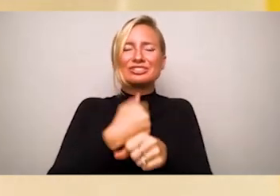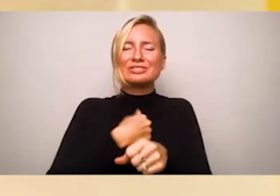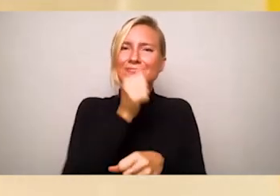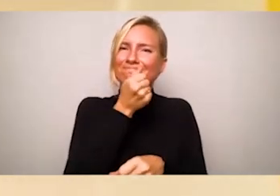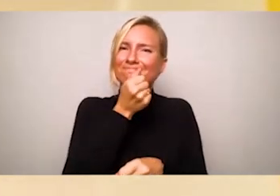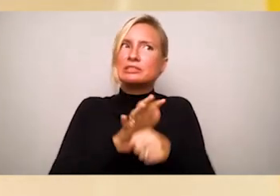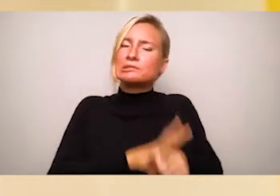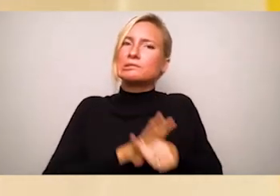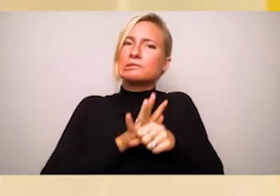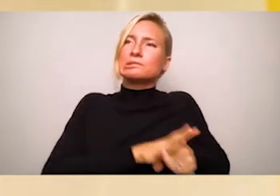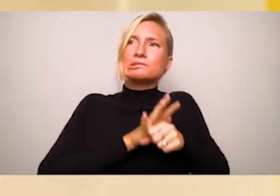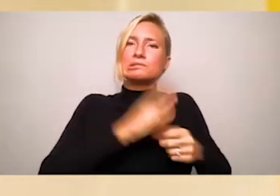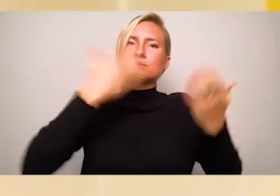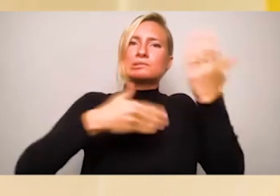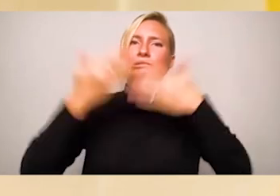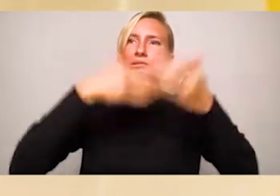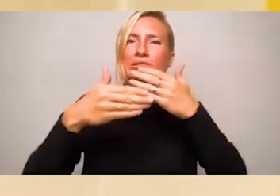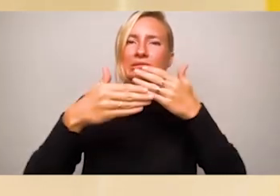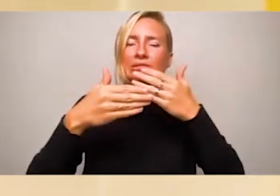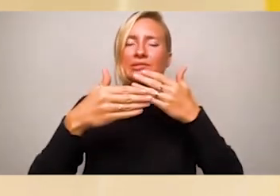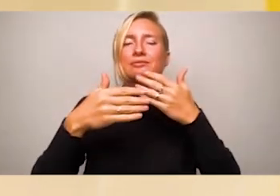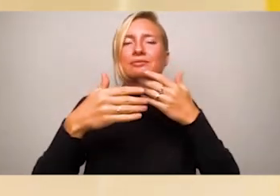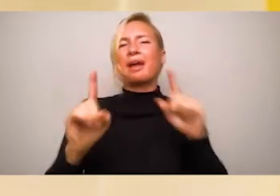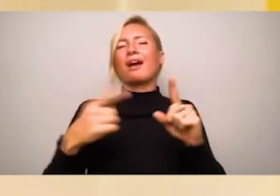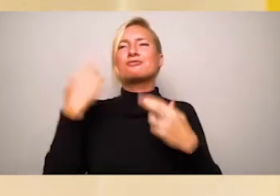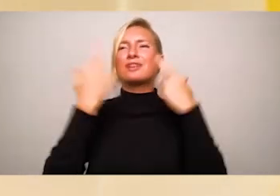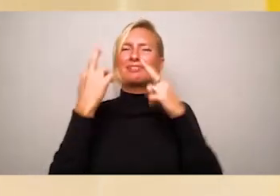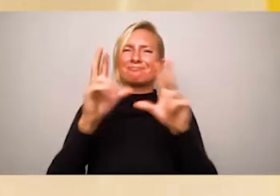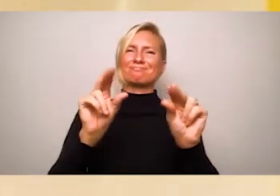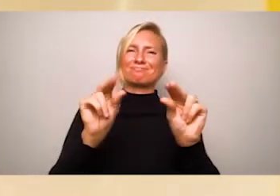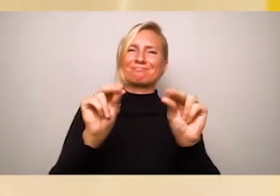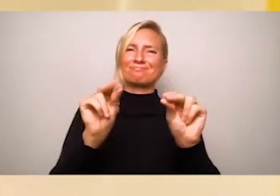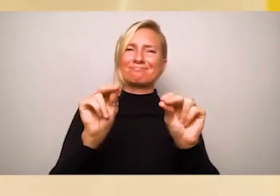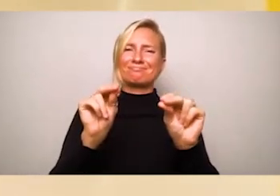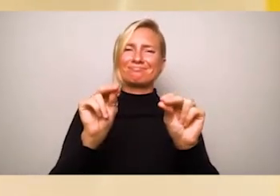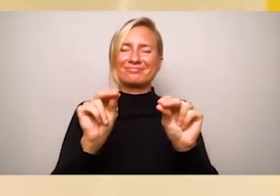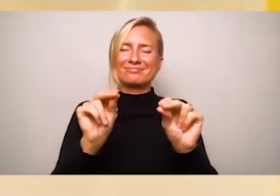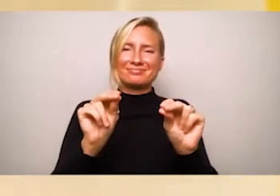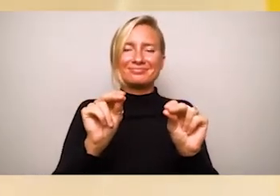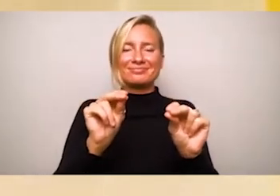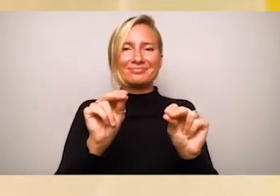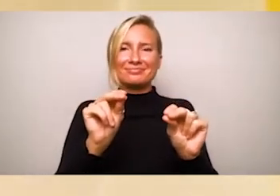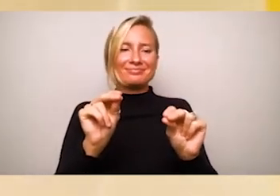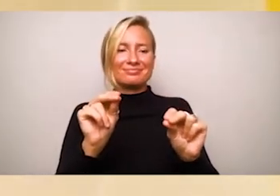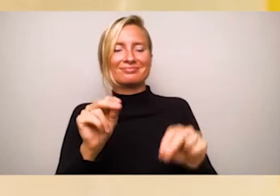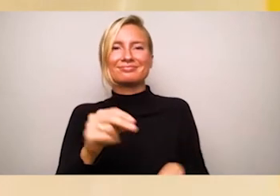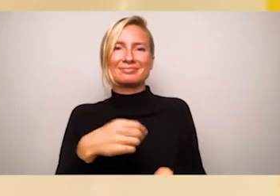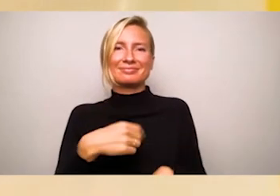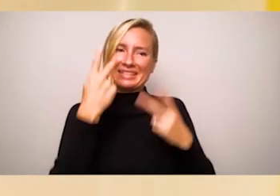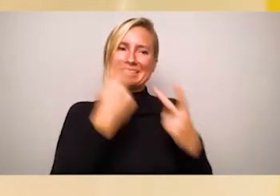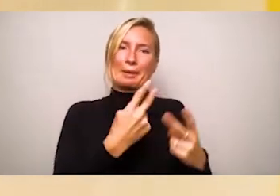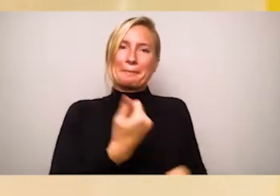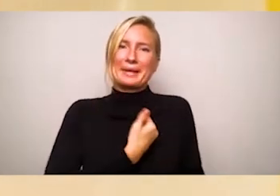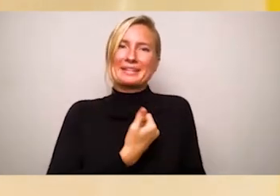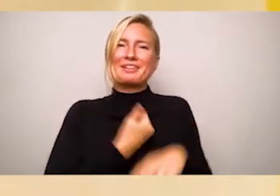In beautiful country, I invite readers to step into that little girl's shoes as she teaches herself English at the